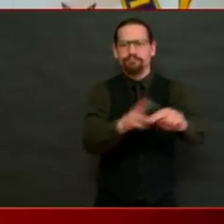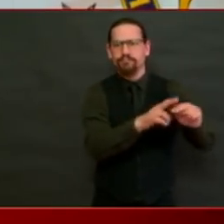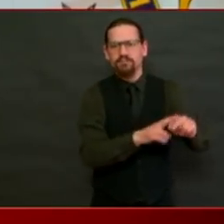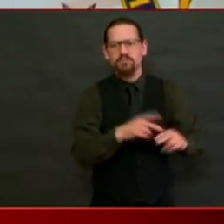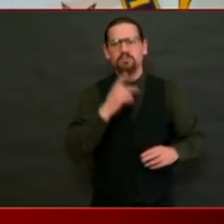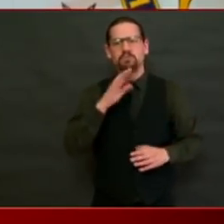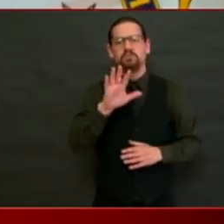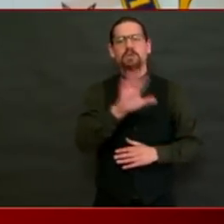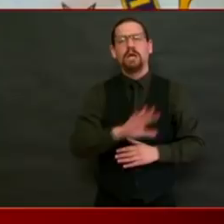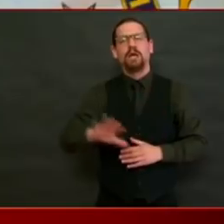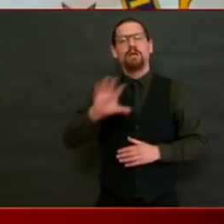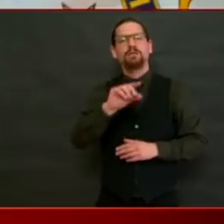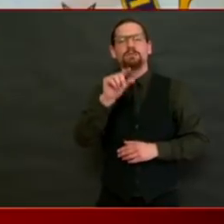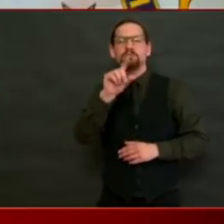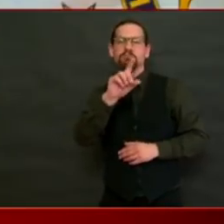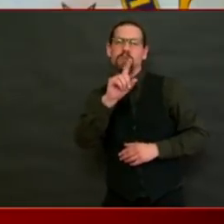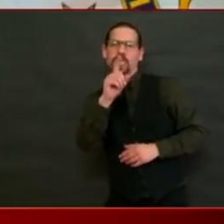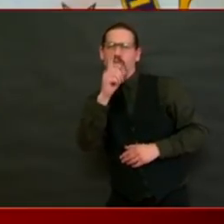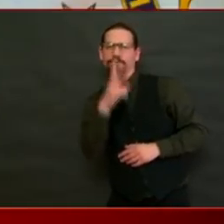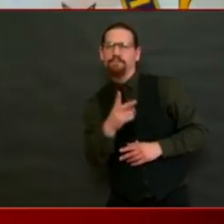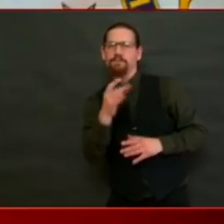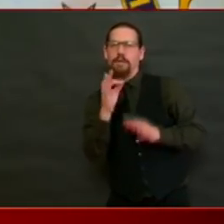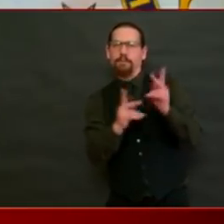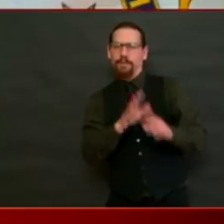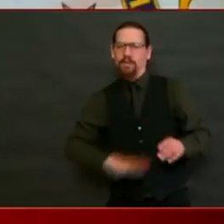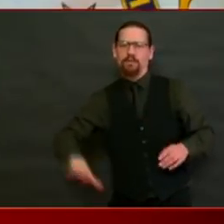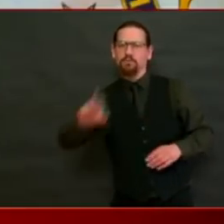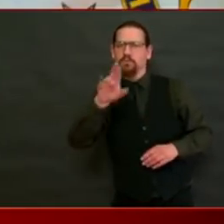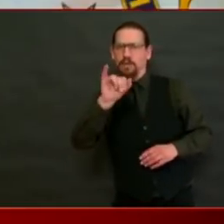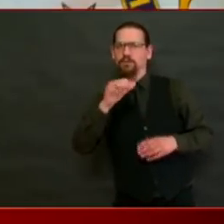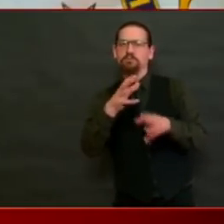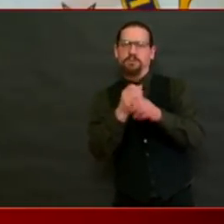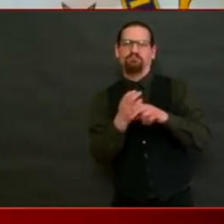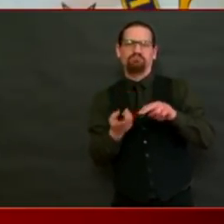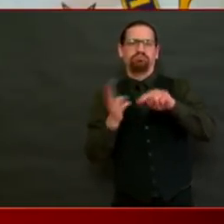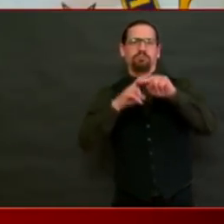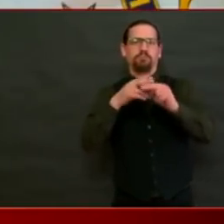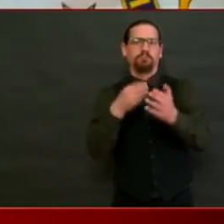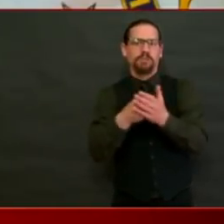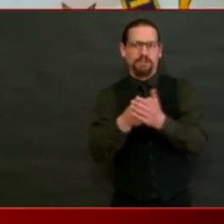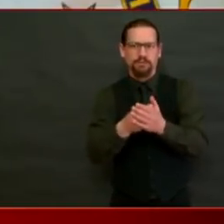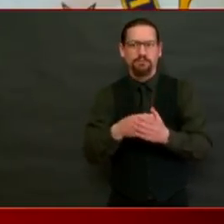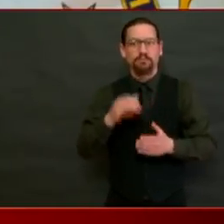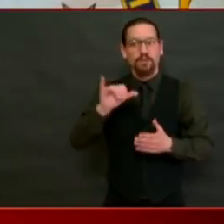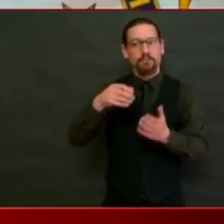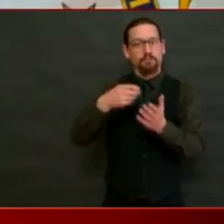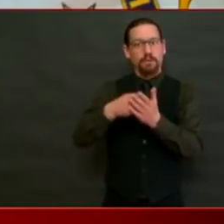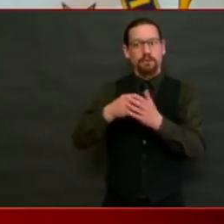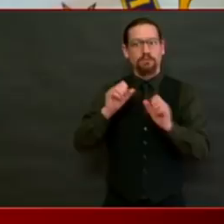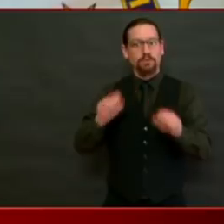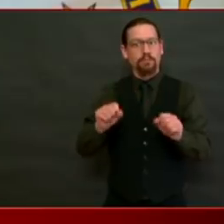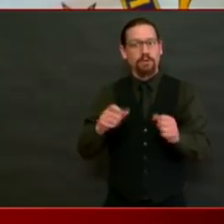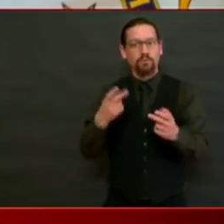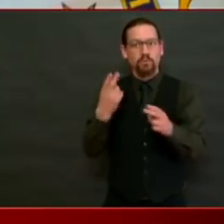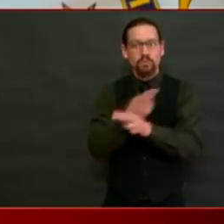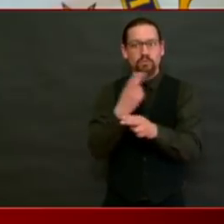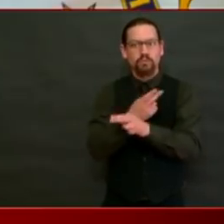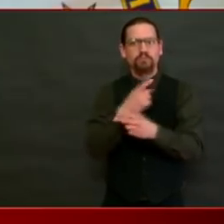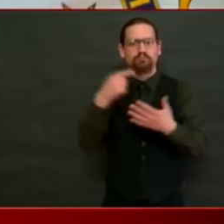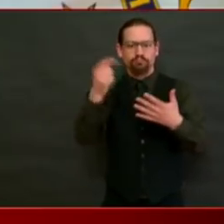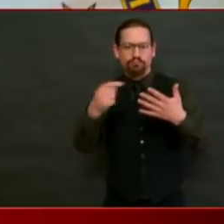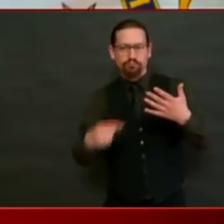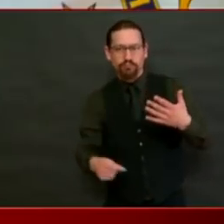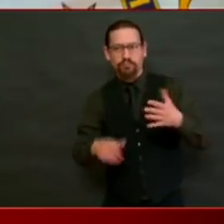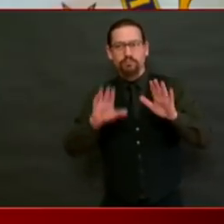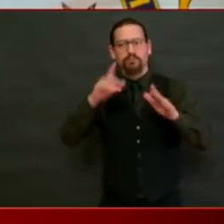for food stamps. What you're allowed to use it on is, of course, regulated by the federal government. And